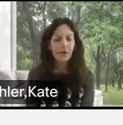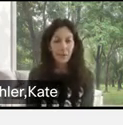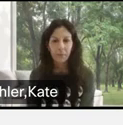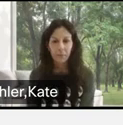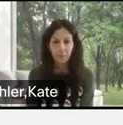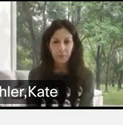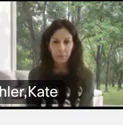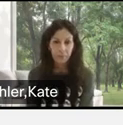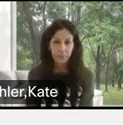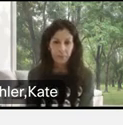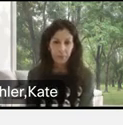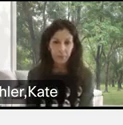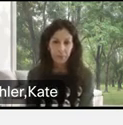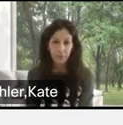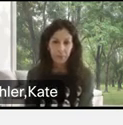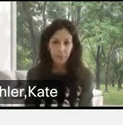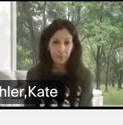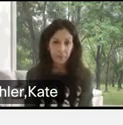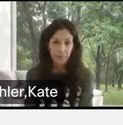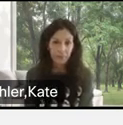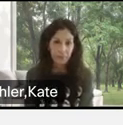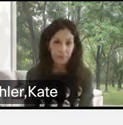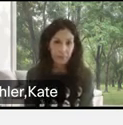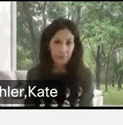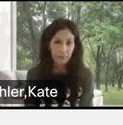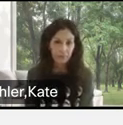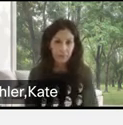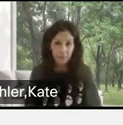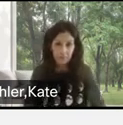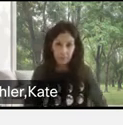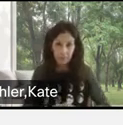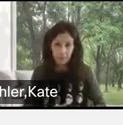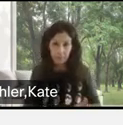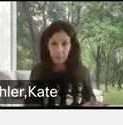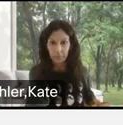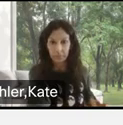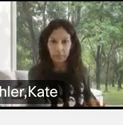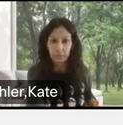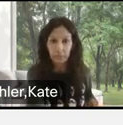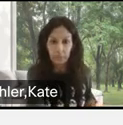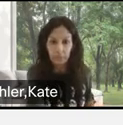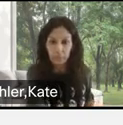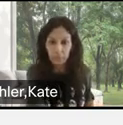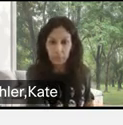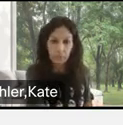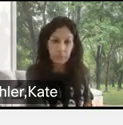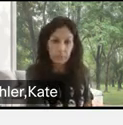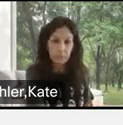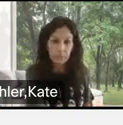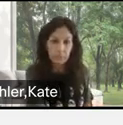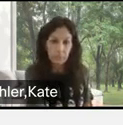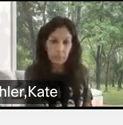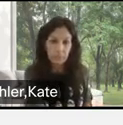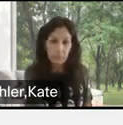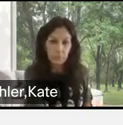we were only able to send the initial sign out sign in form during the first 15 minutes of the presentation. I believe Steve, you'll be sending out